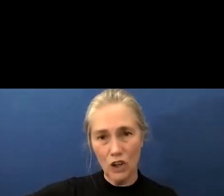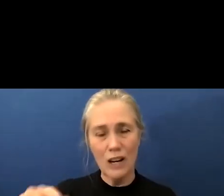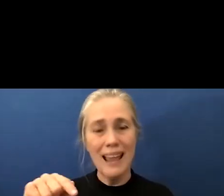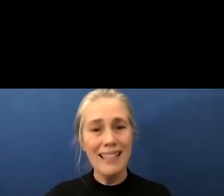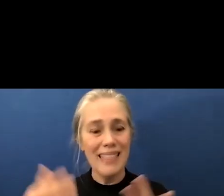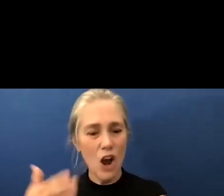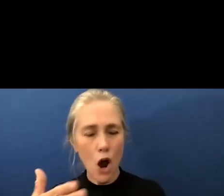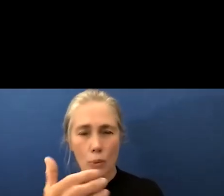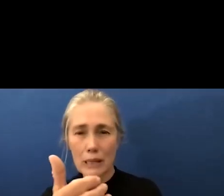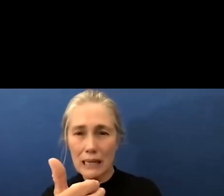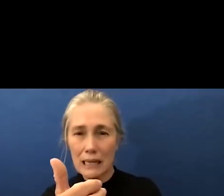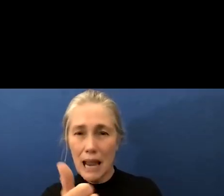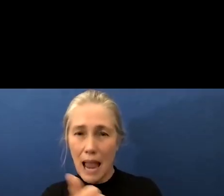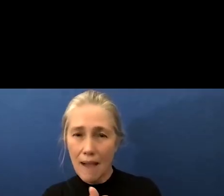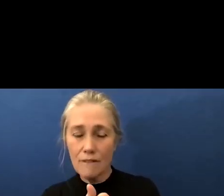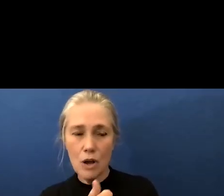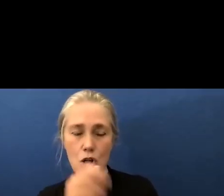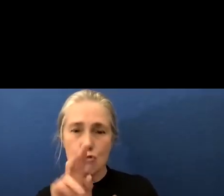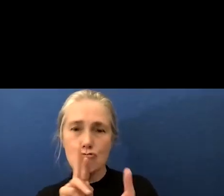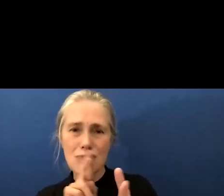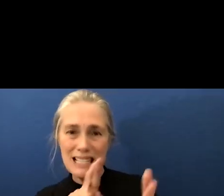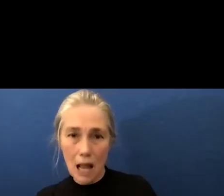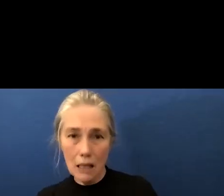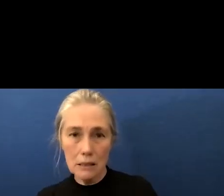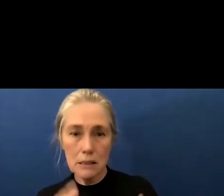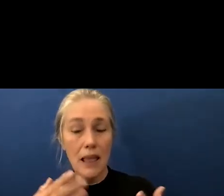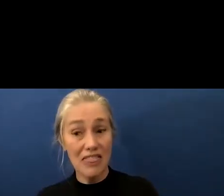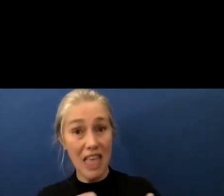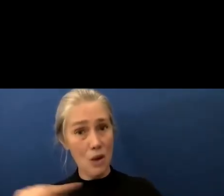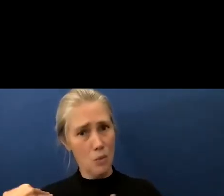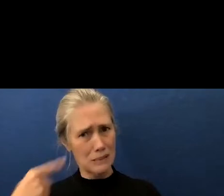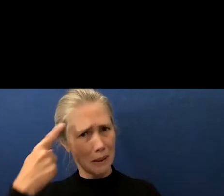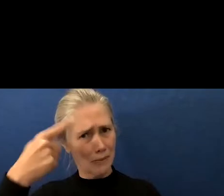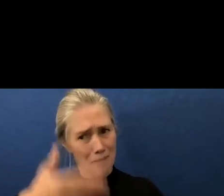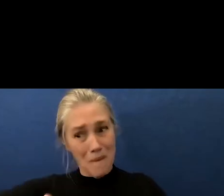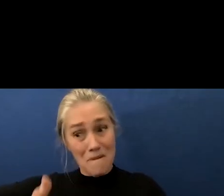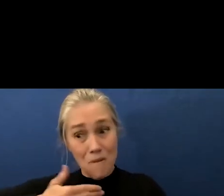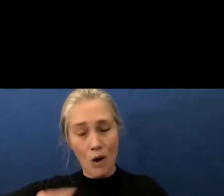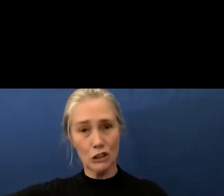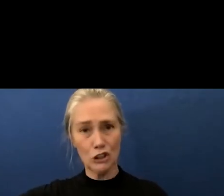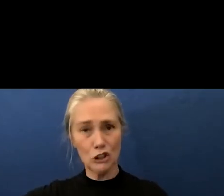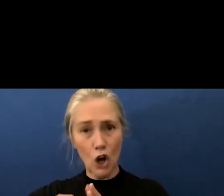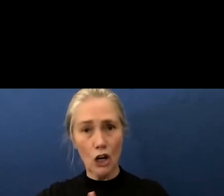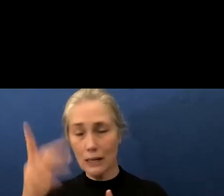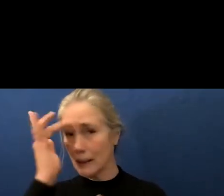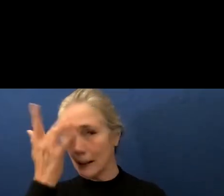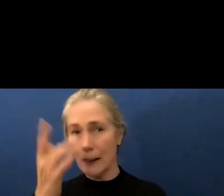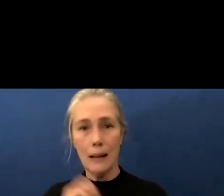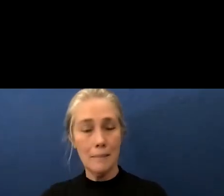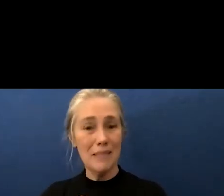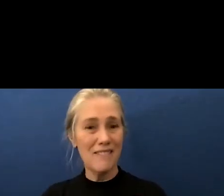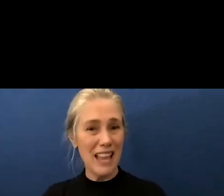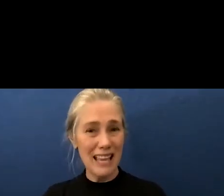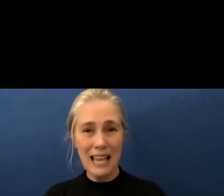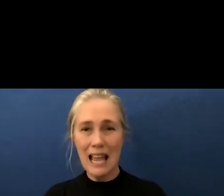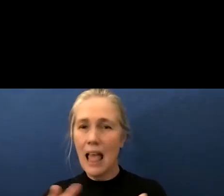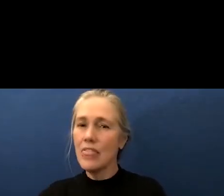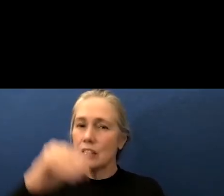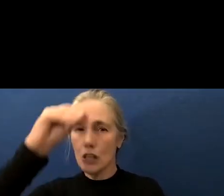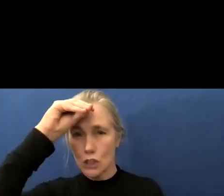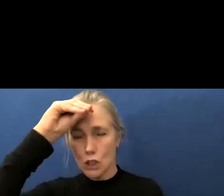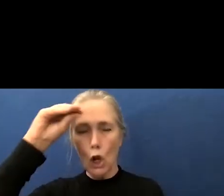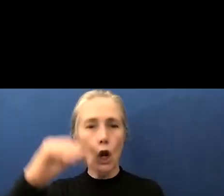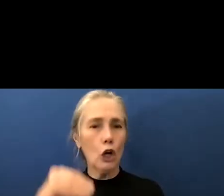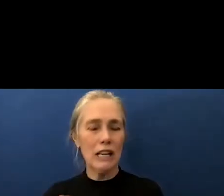that were that they were responsible for prior to the pandemic this has caused learning loss that will take years to be